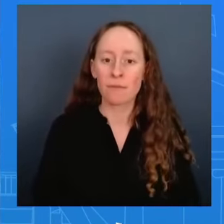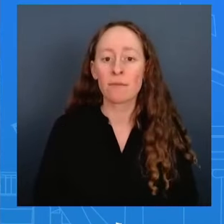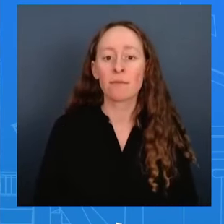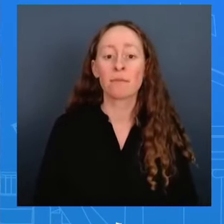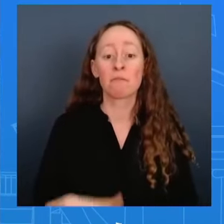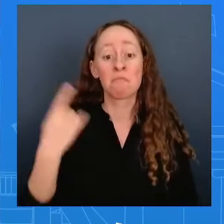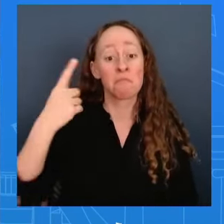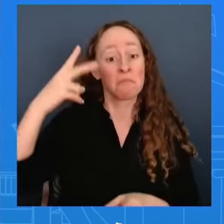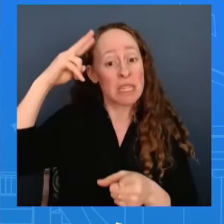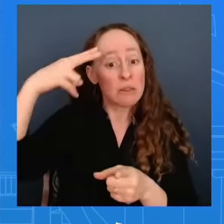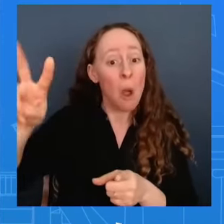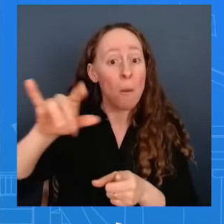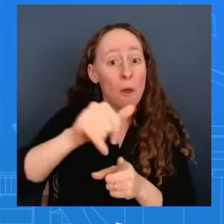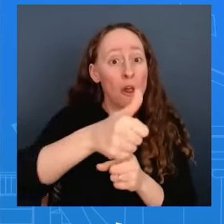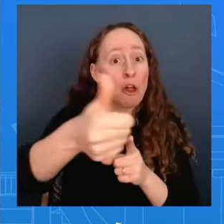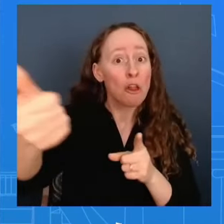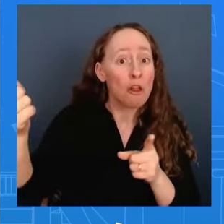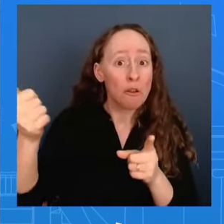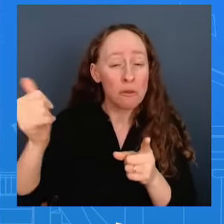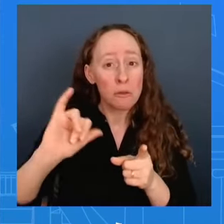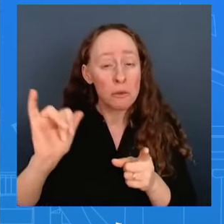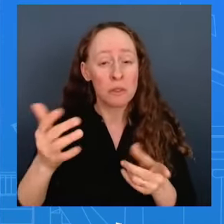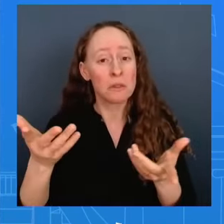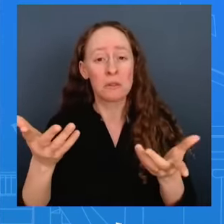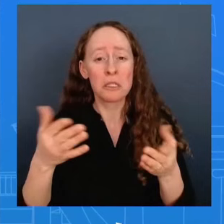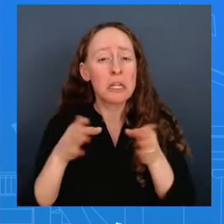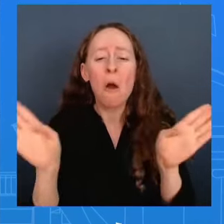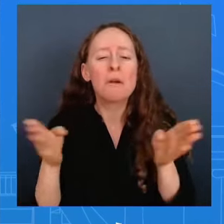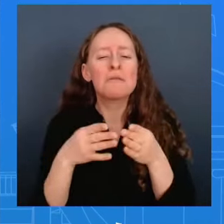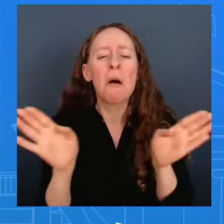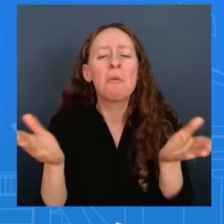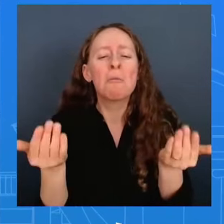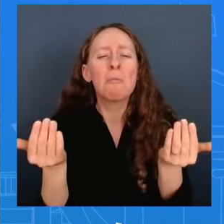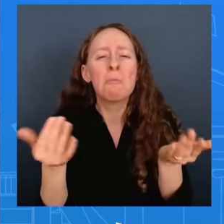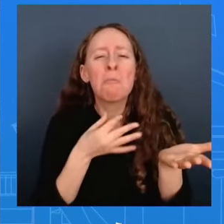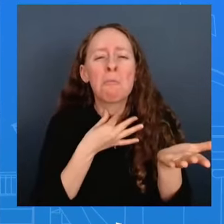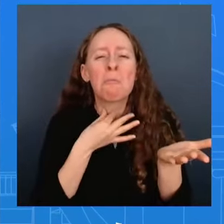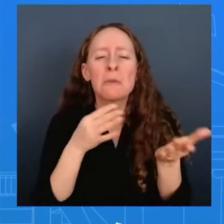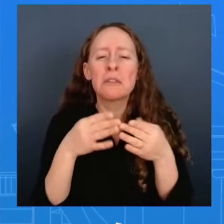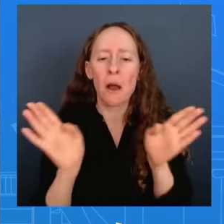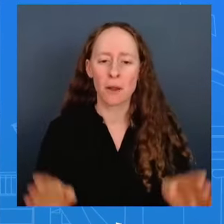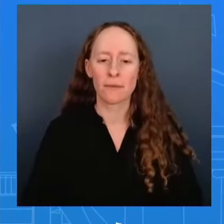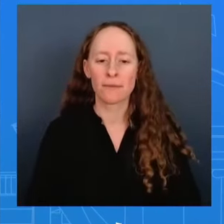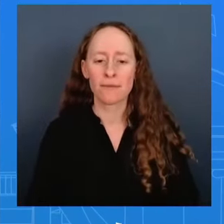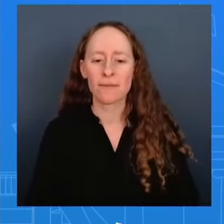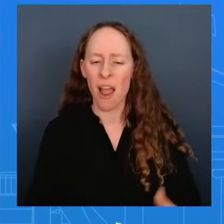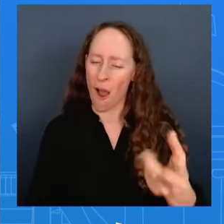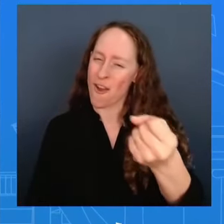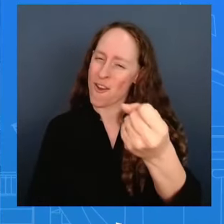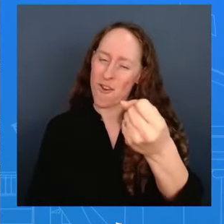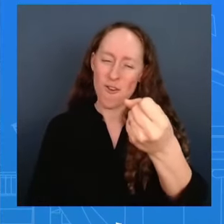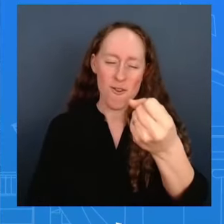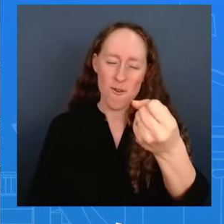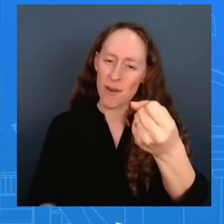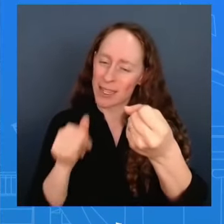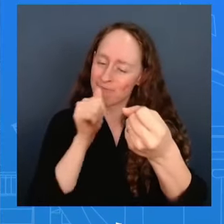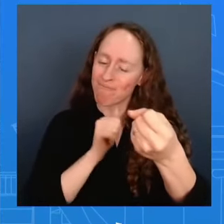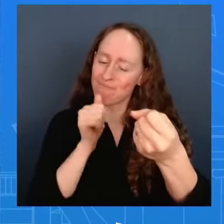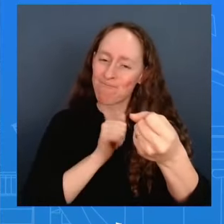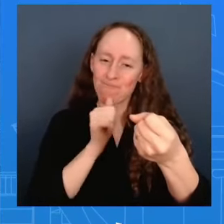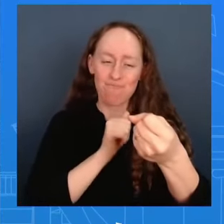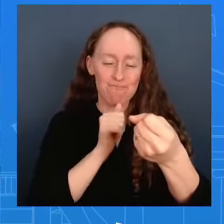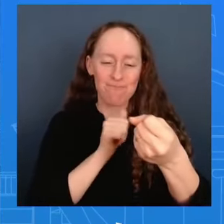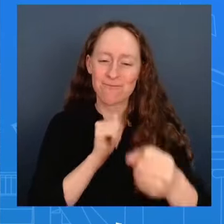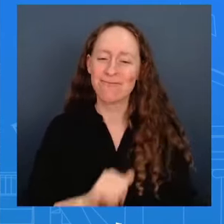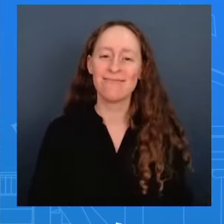elaborate on the problem stay tuned okay thanks green thanks ambassador um so this is an election year why did it take